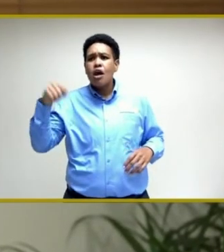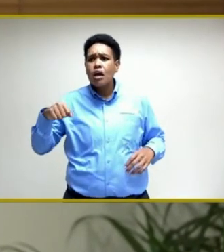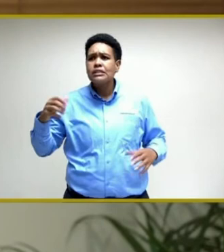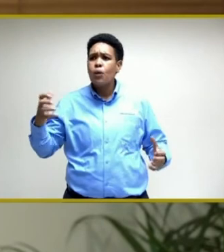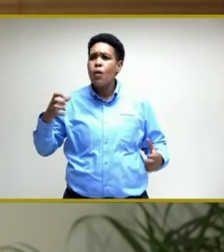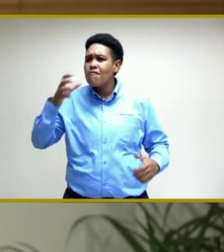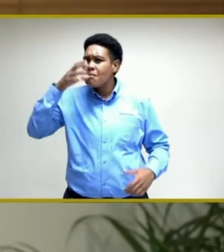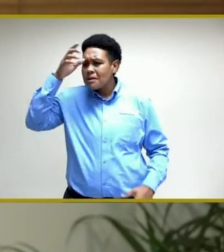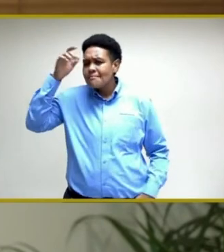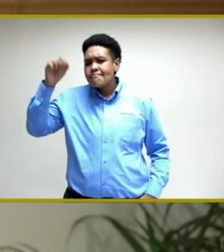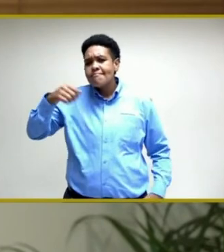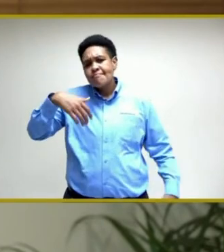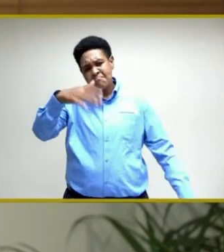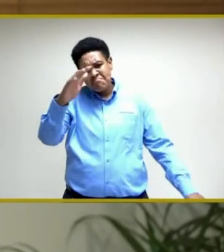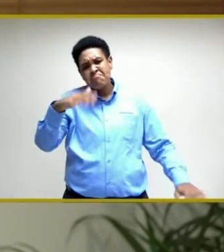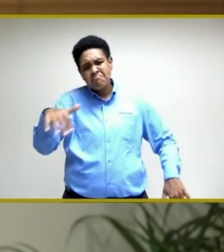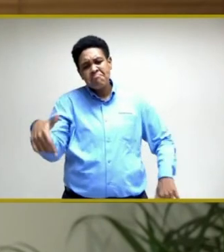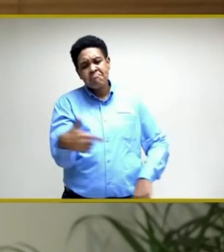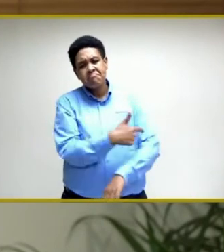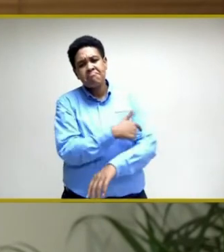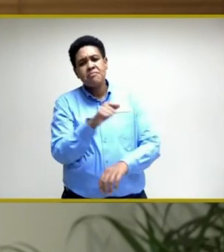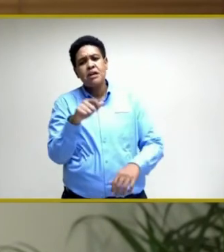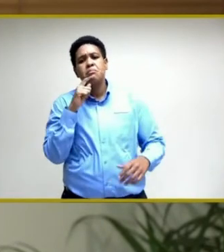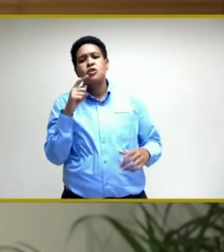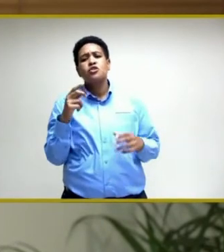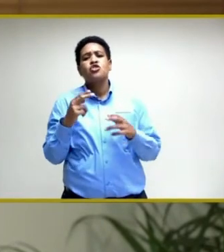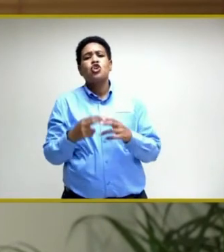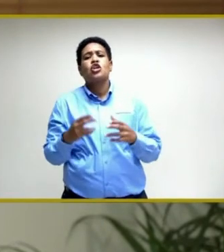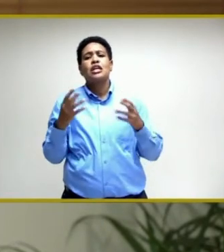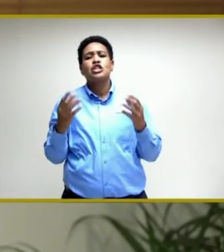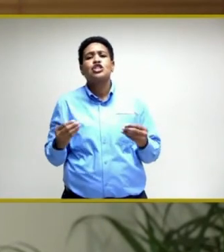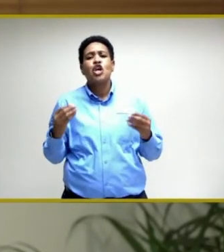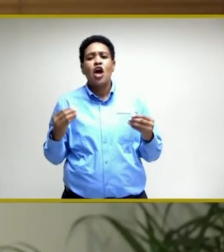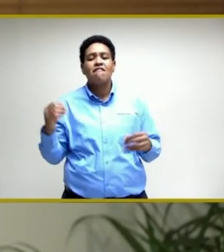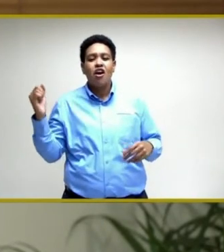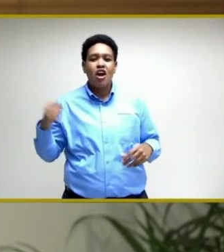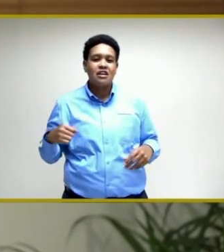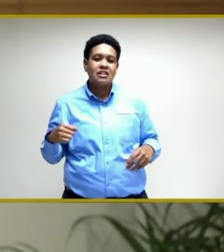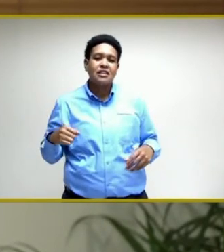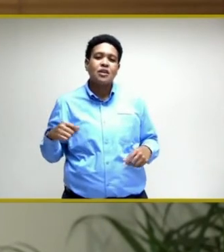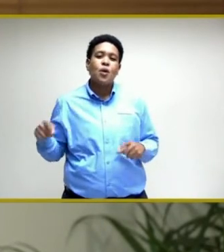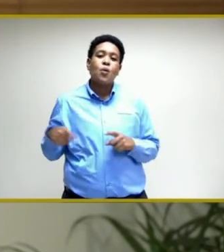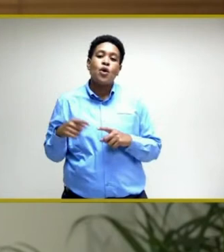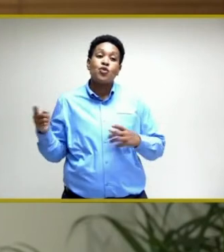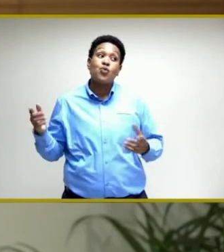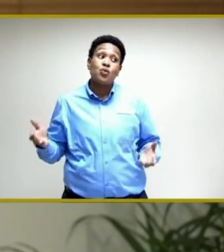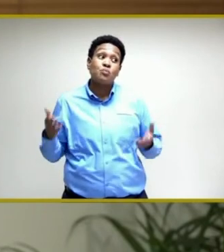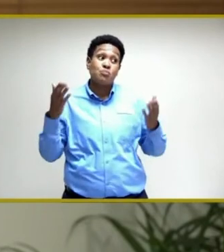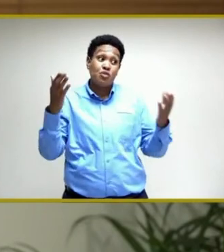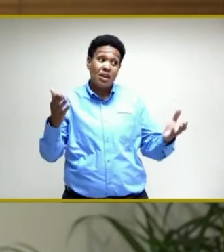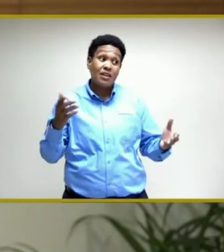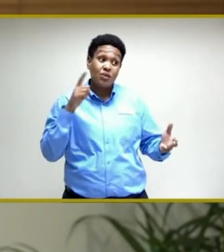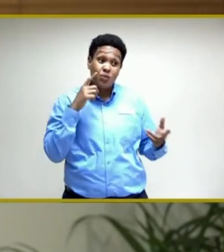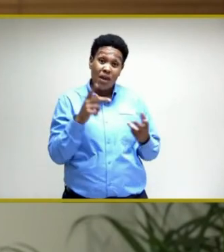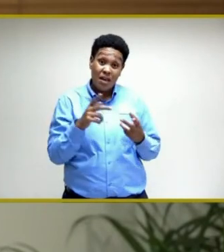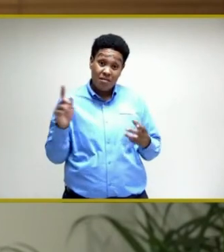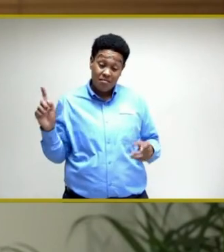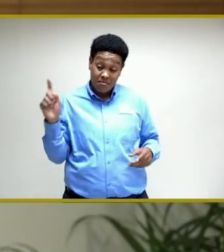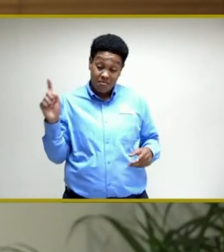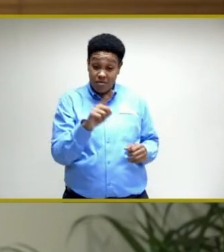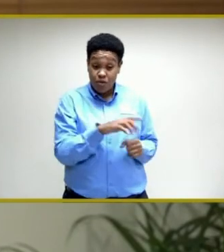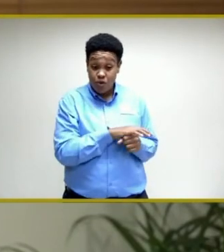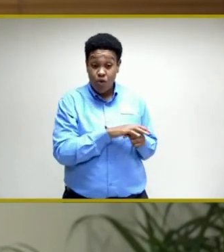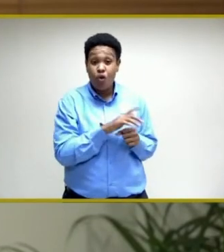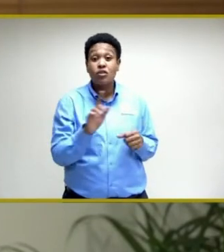parents can be termed as a soft consent. It's not a written consent. It's once you present to a facility, present